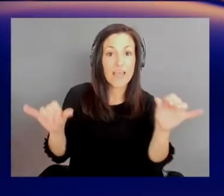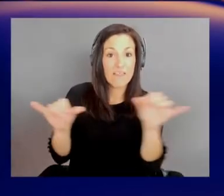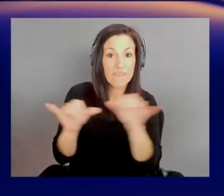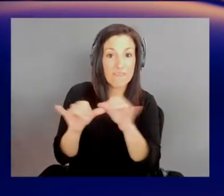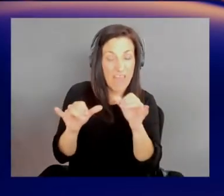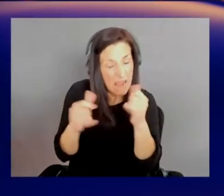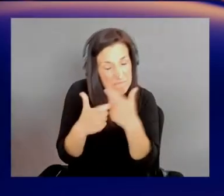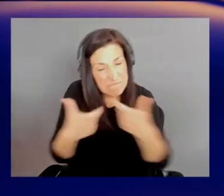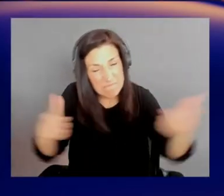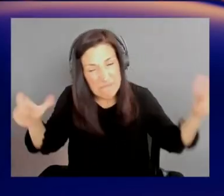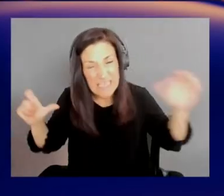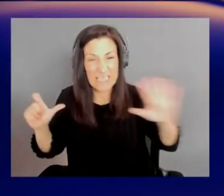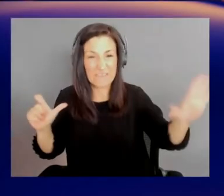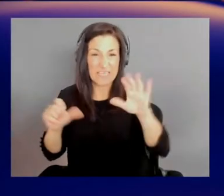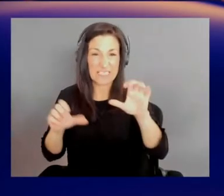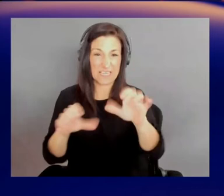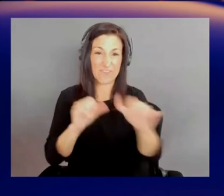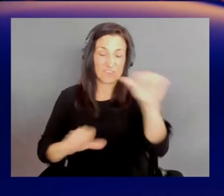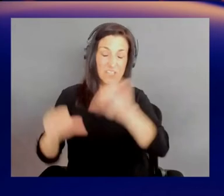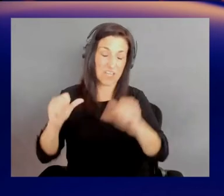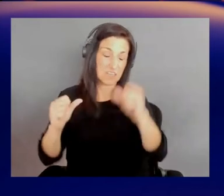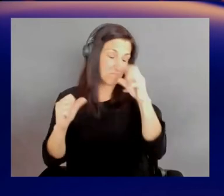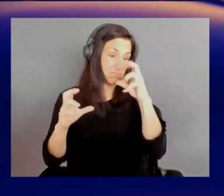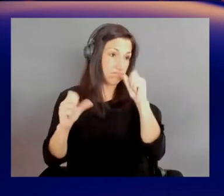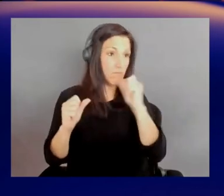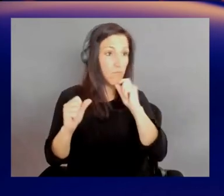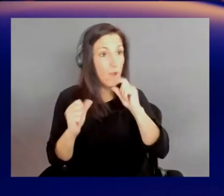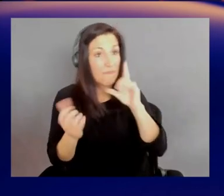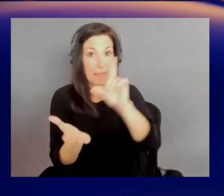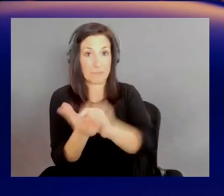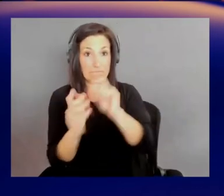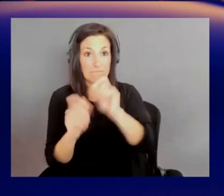described it, when the paper first came out in Nature, I said, wow, this is unprecedented.